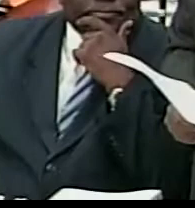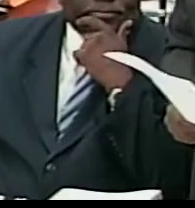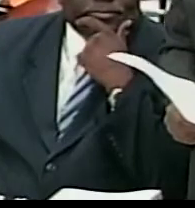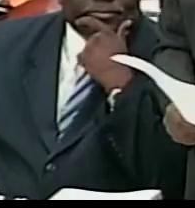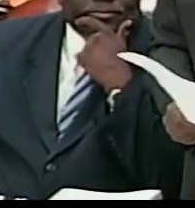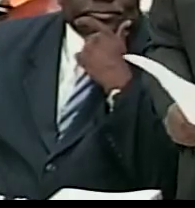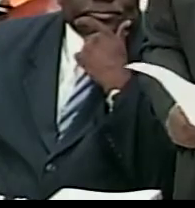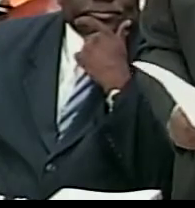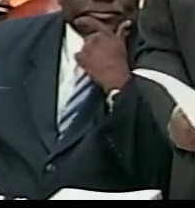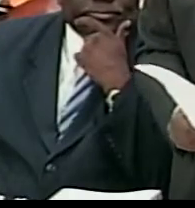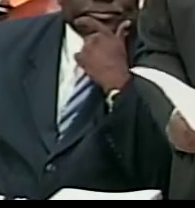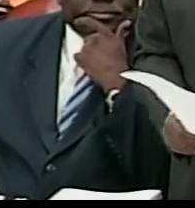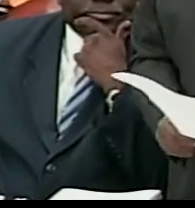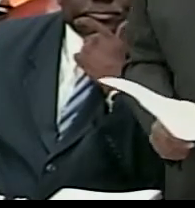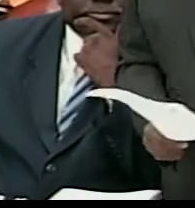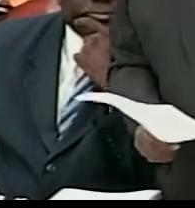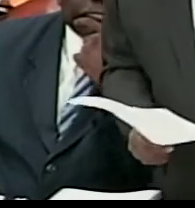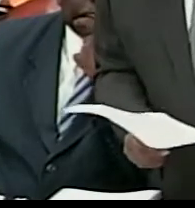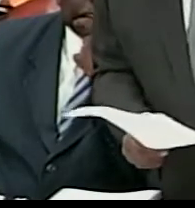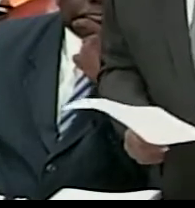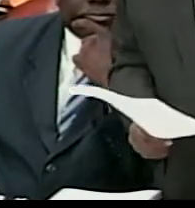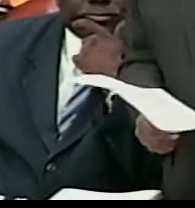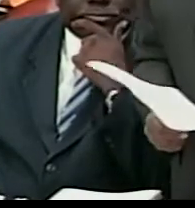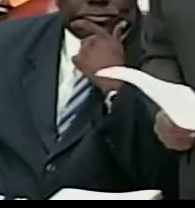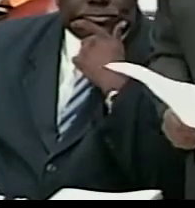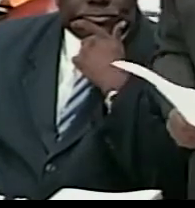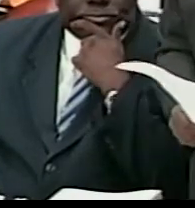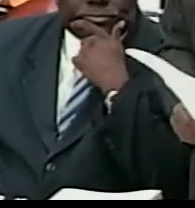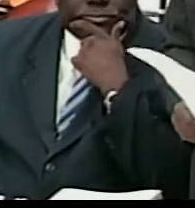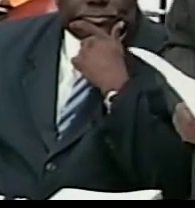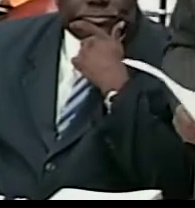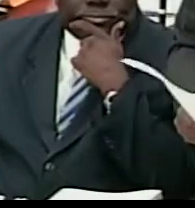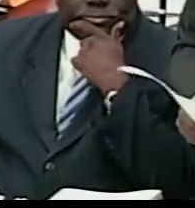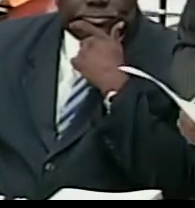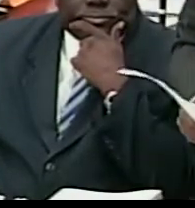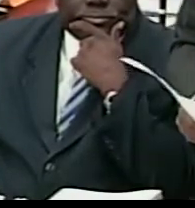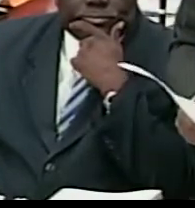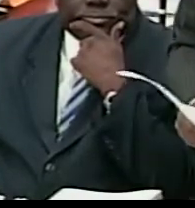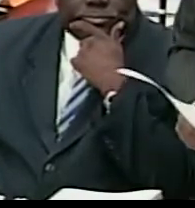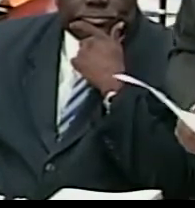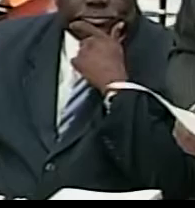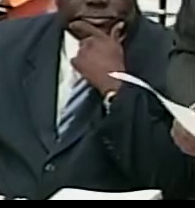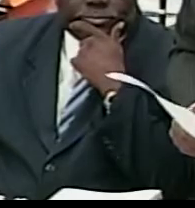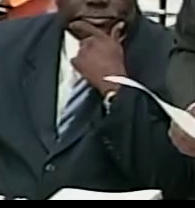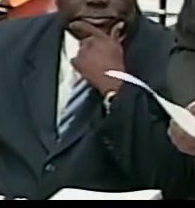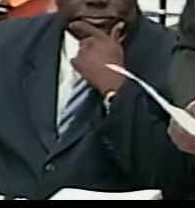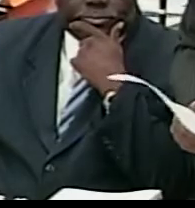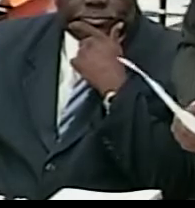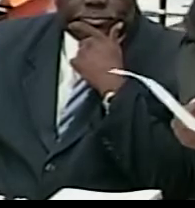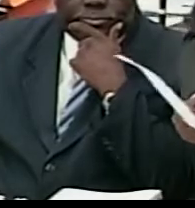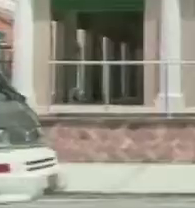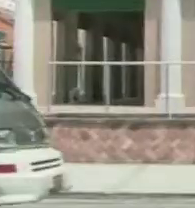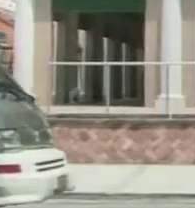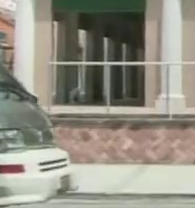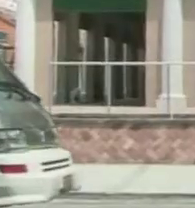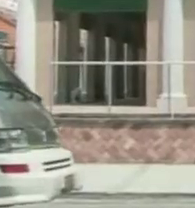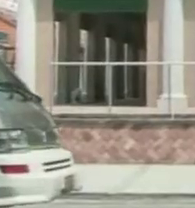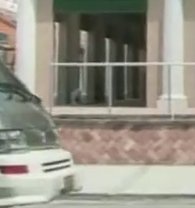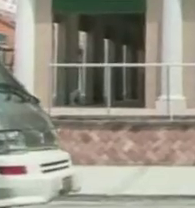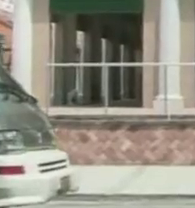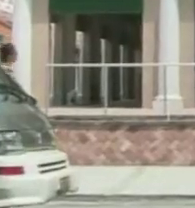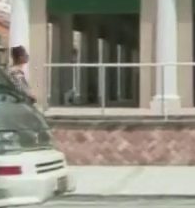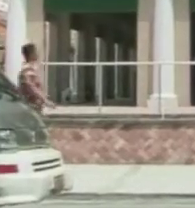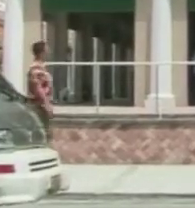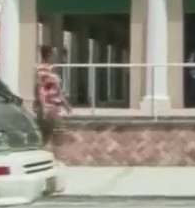coming up the boundaries commission announced we'll tell you who's on and what their job will be in the lead-up to the general election the straw market